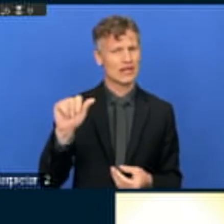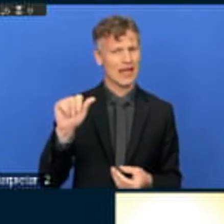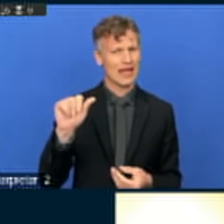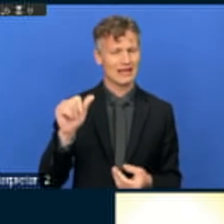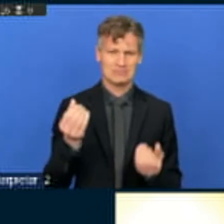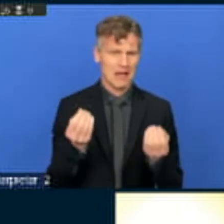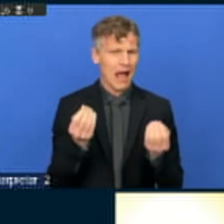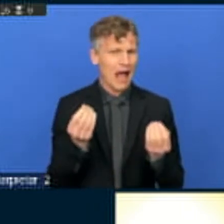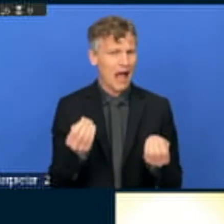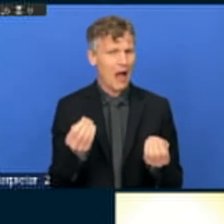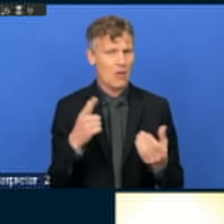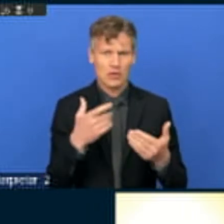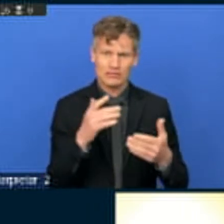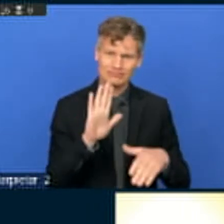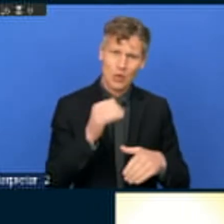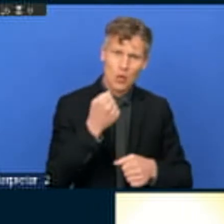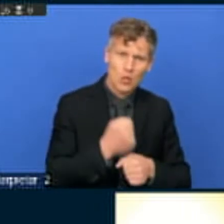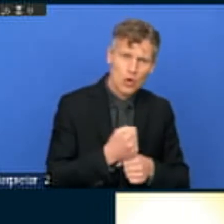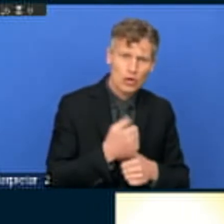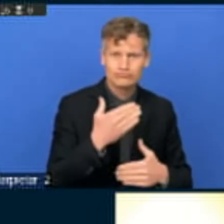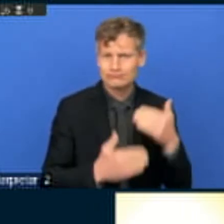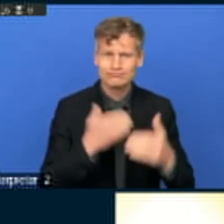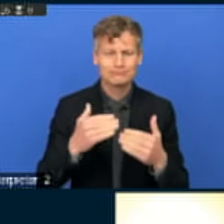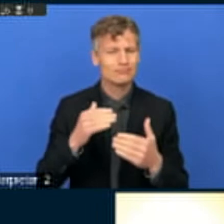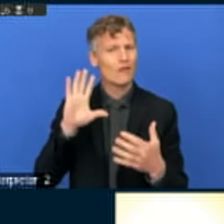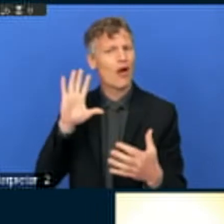through localization? Can you share your thoughts with us?